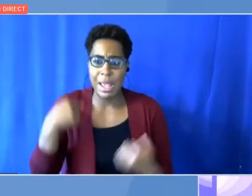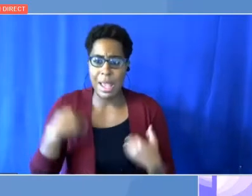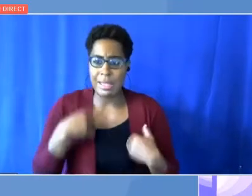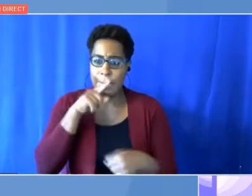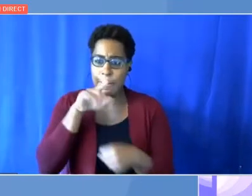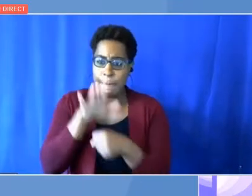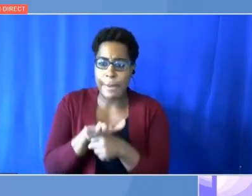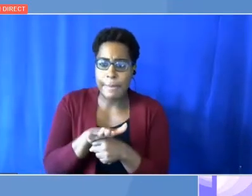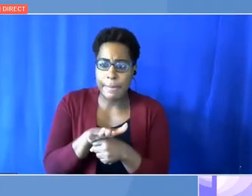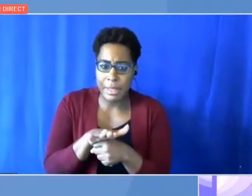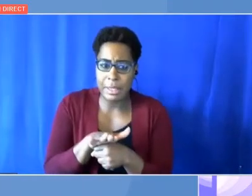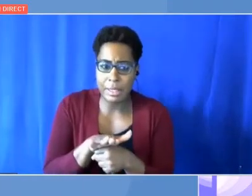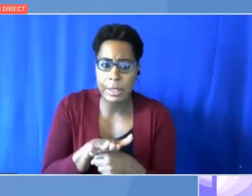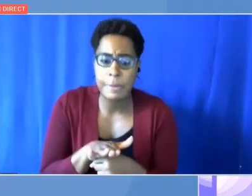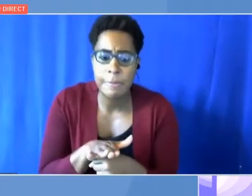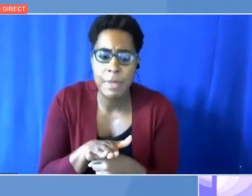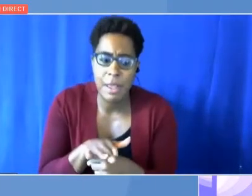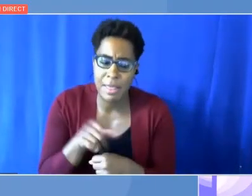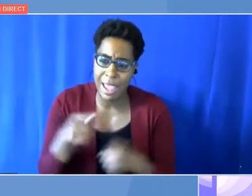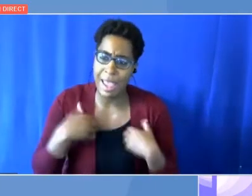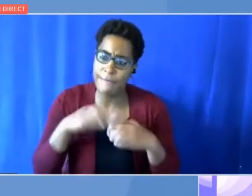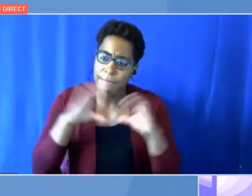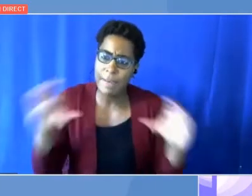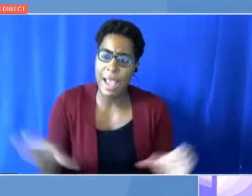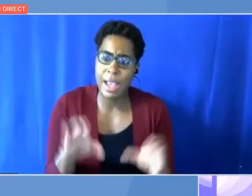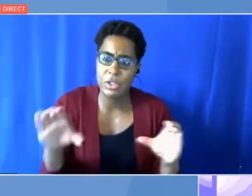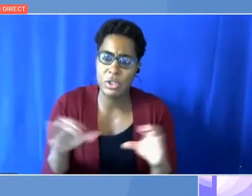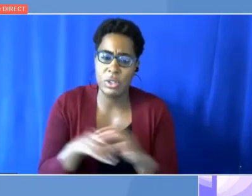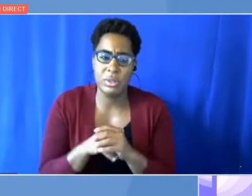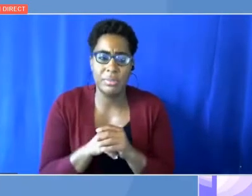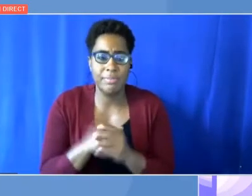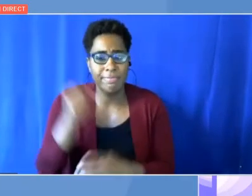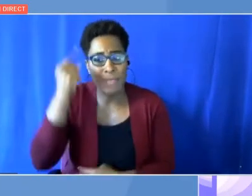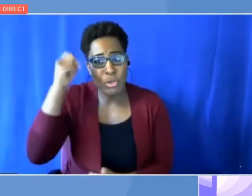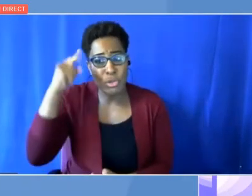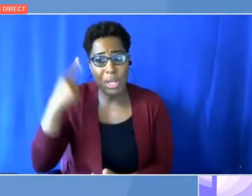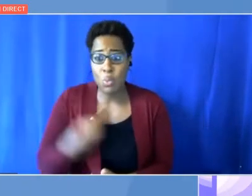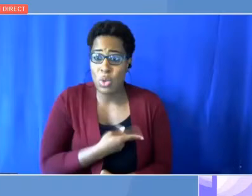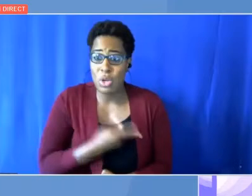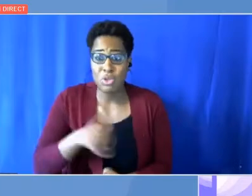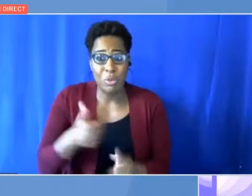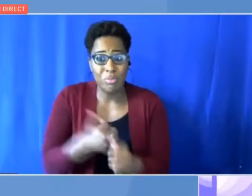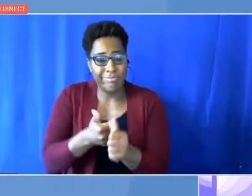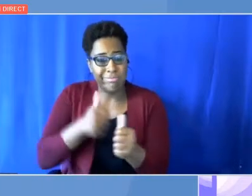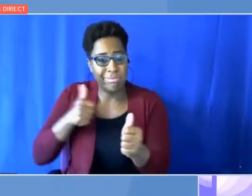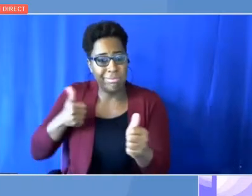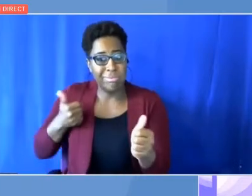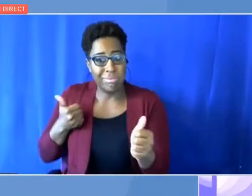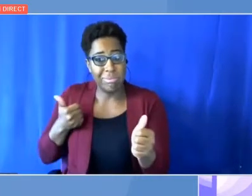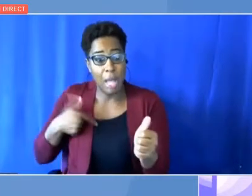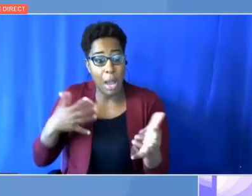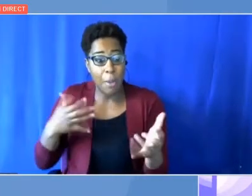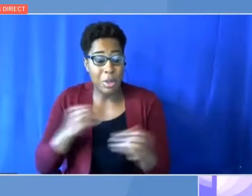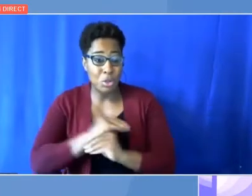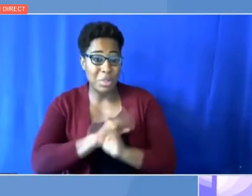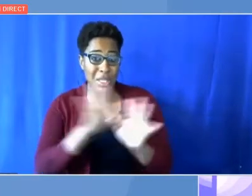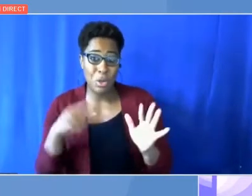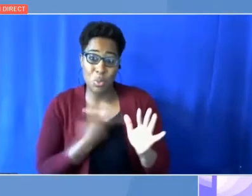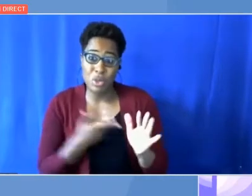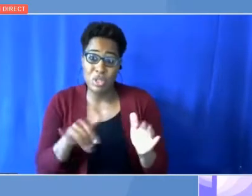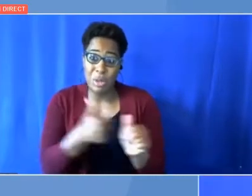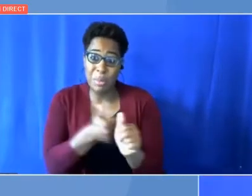able to go on action. We are very far from where we have to be. This I want to make clear to you today. Thanks.